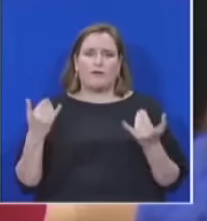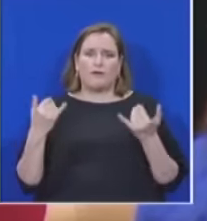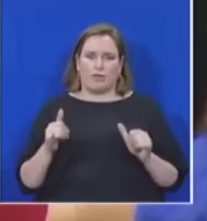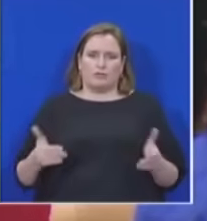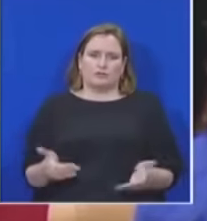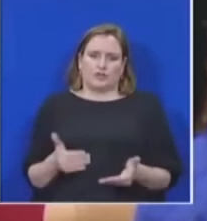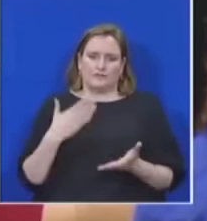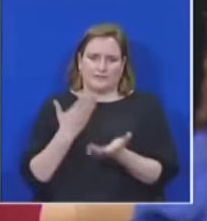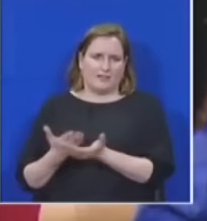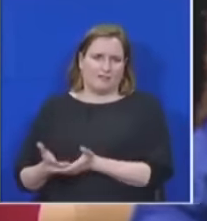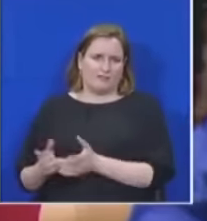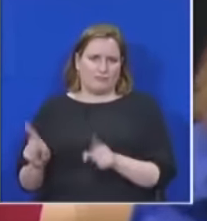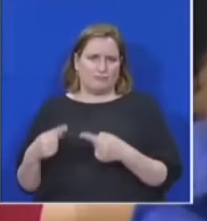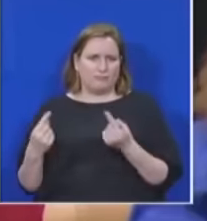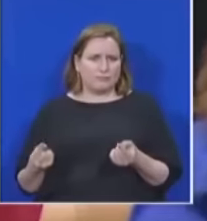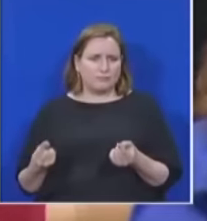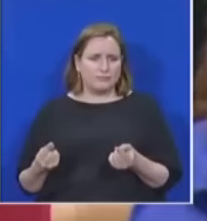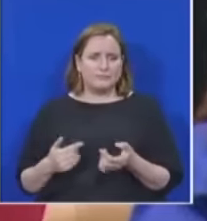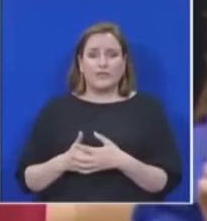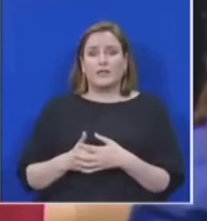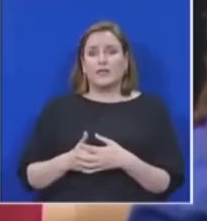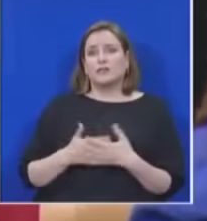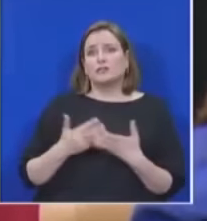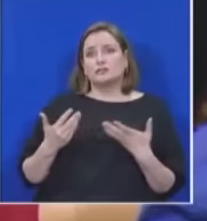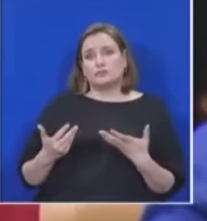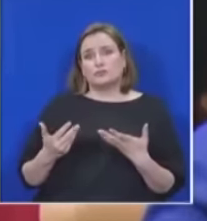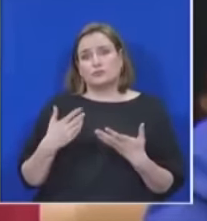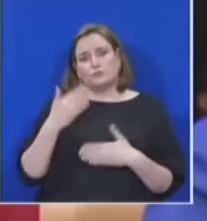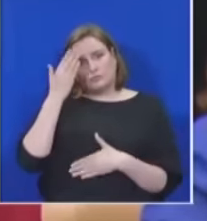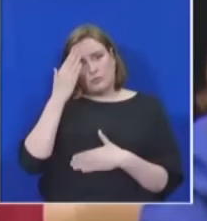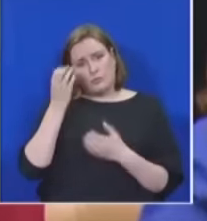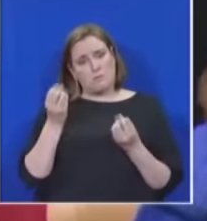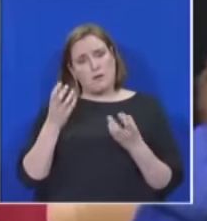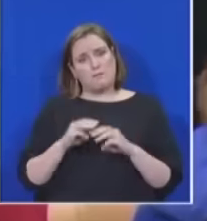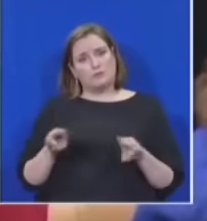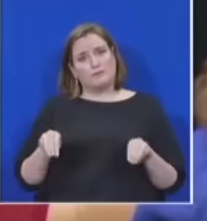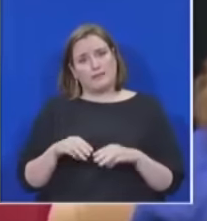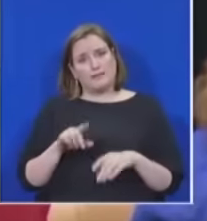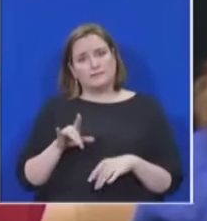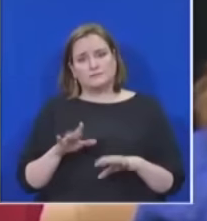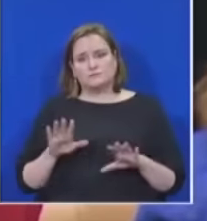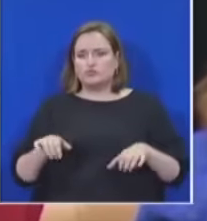and we also know that majority of municipalities particularly Sorry Honourable Member